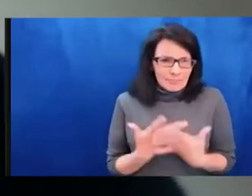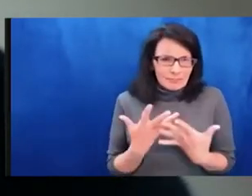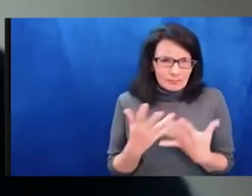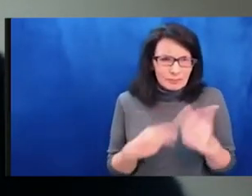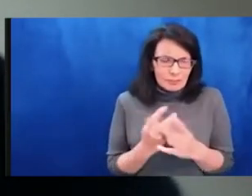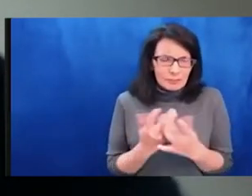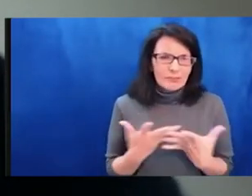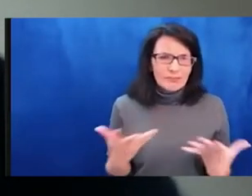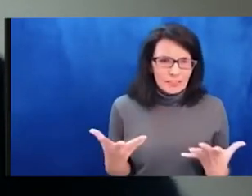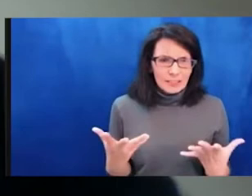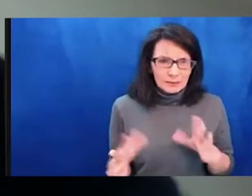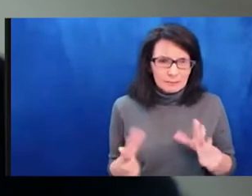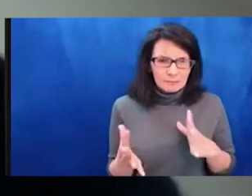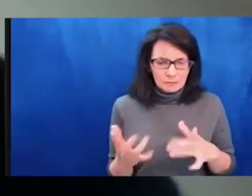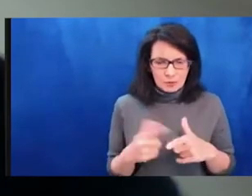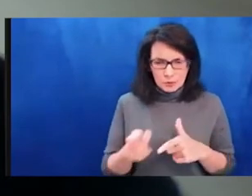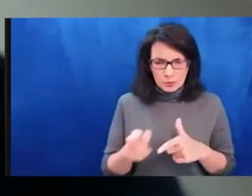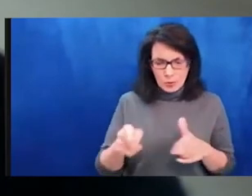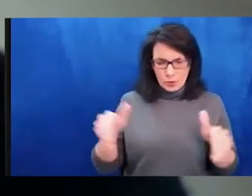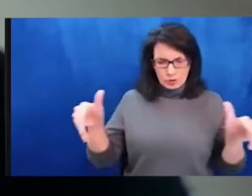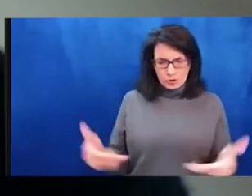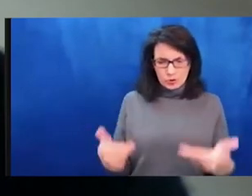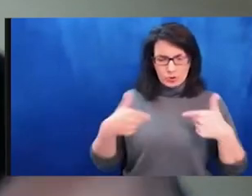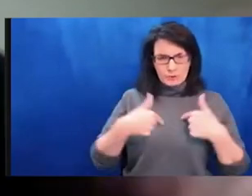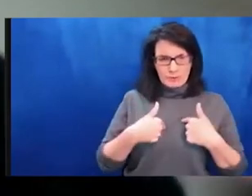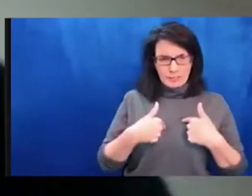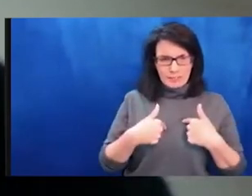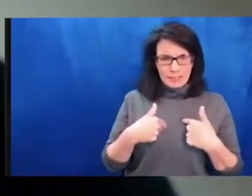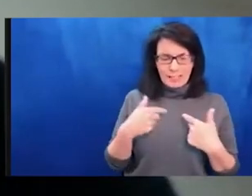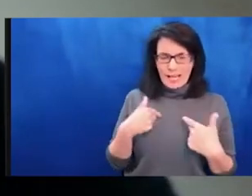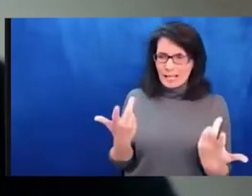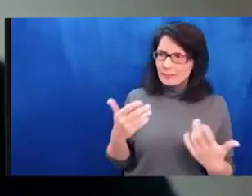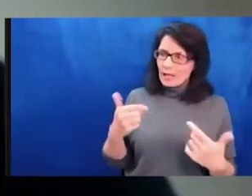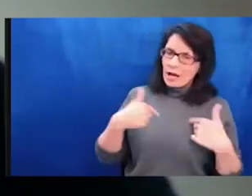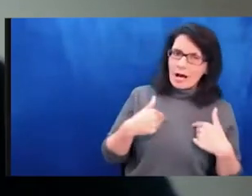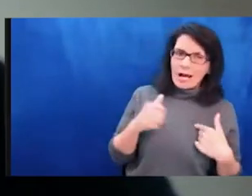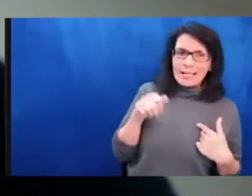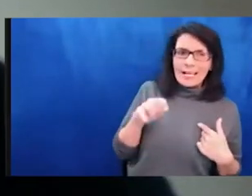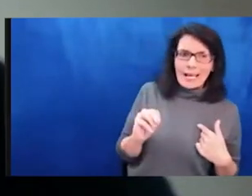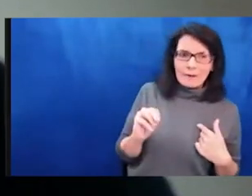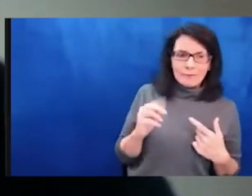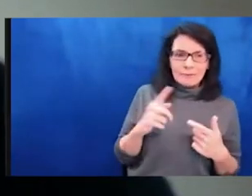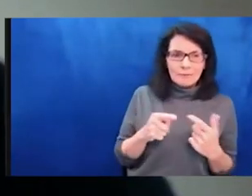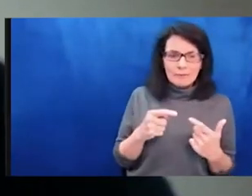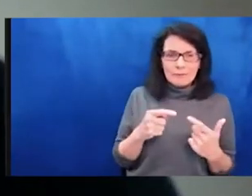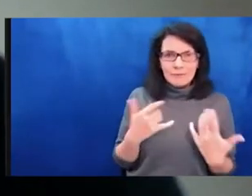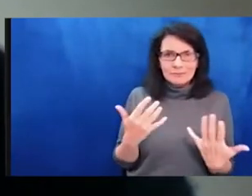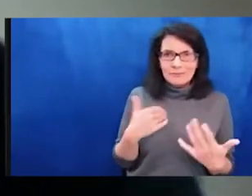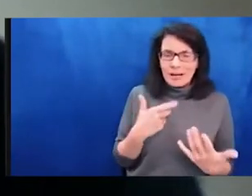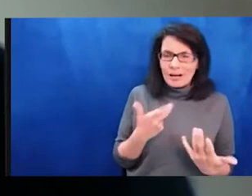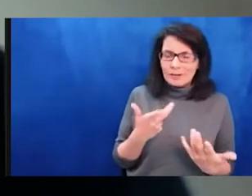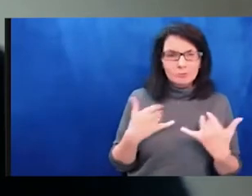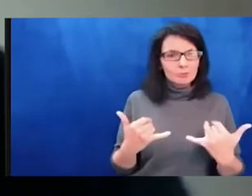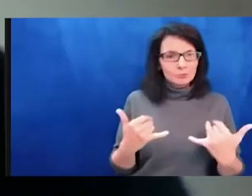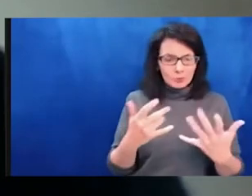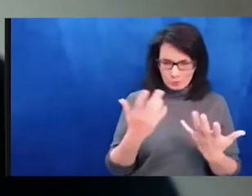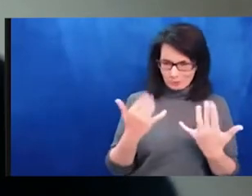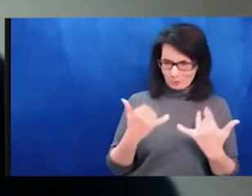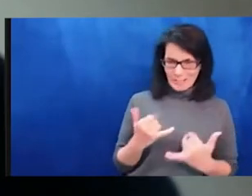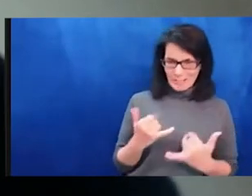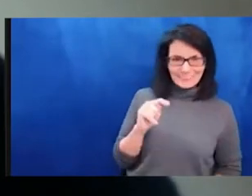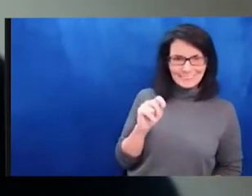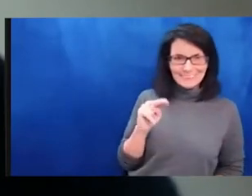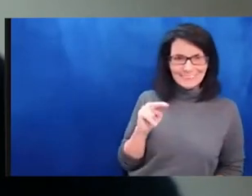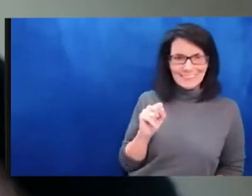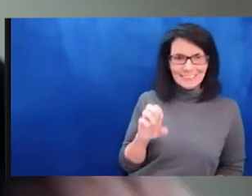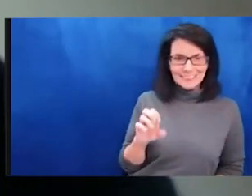What I would like to share, hello from Dubu, is that war is a very visceral thing.